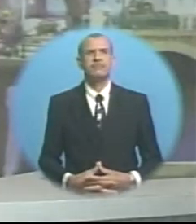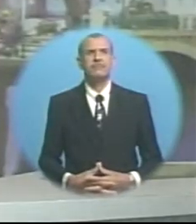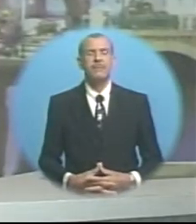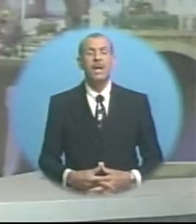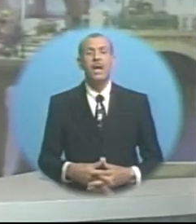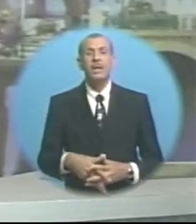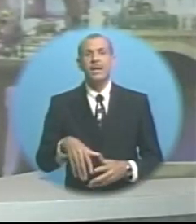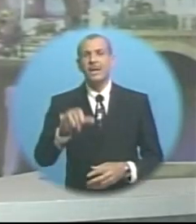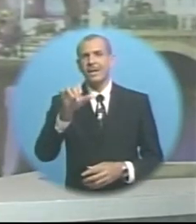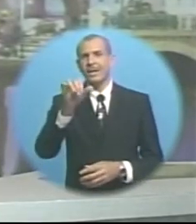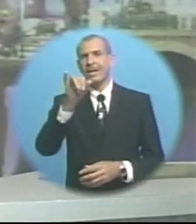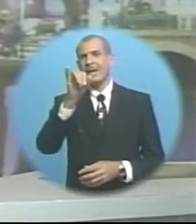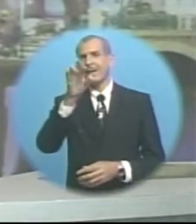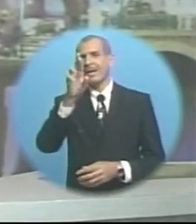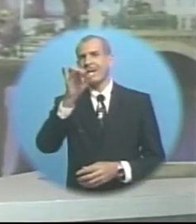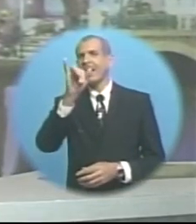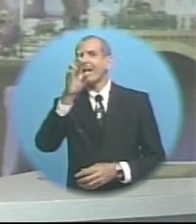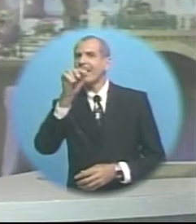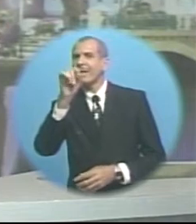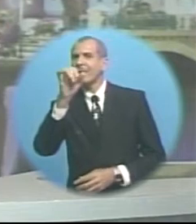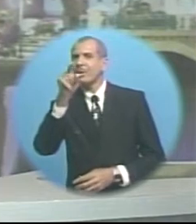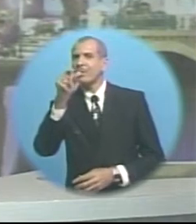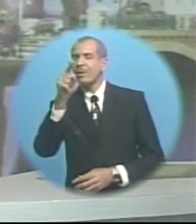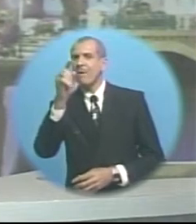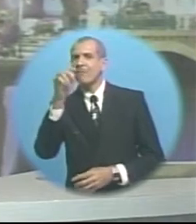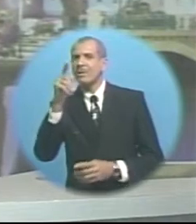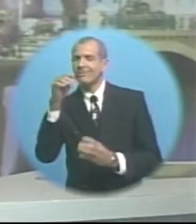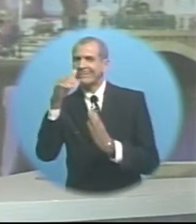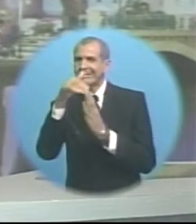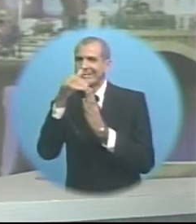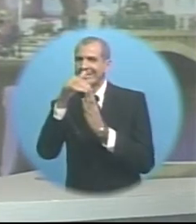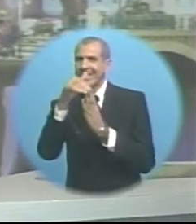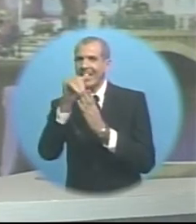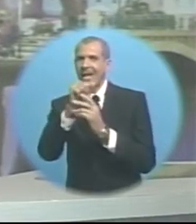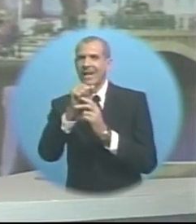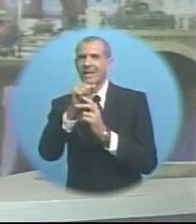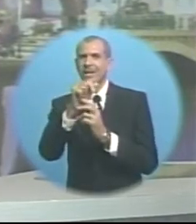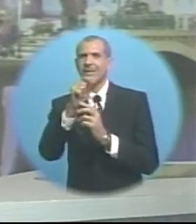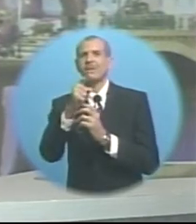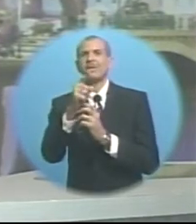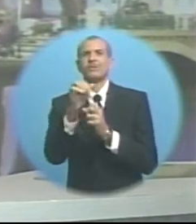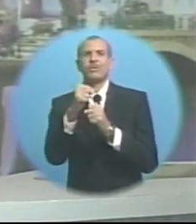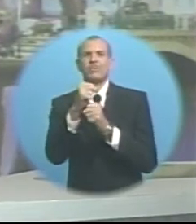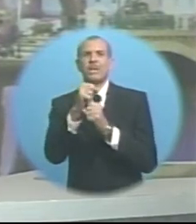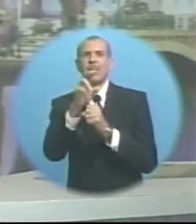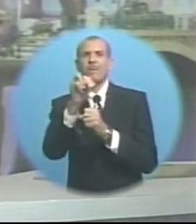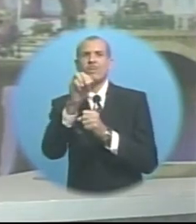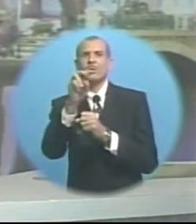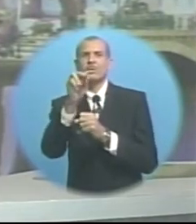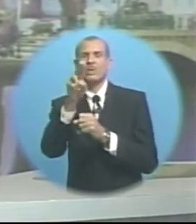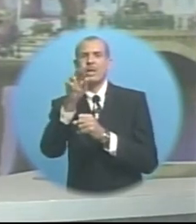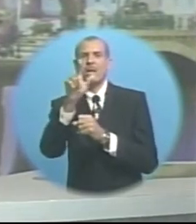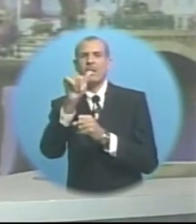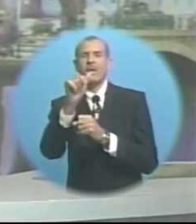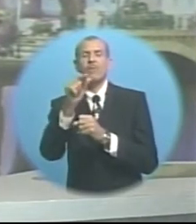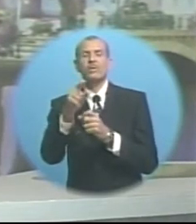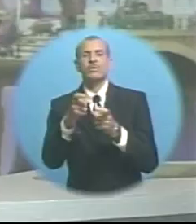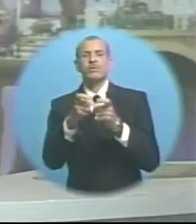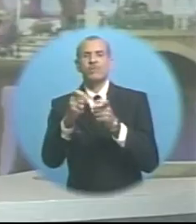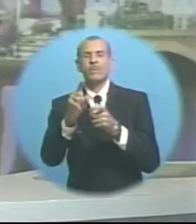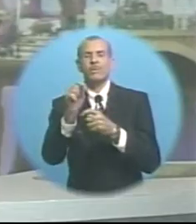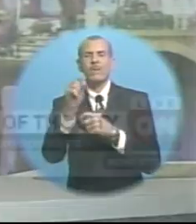Iraqi forces continue to advance on the Islamic State stronghold of Mosul The city has been under its rules since 2014